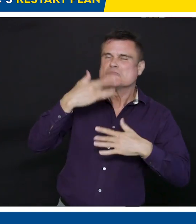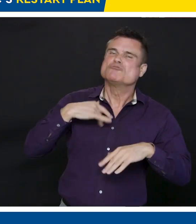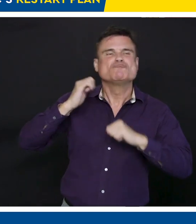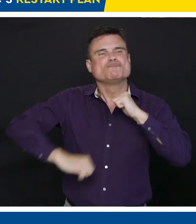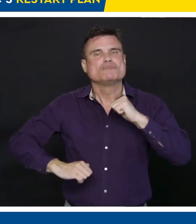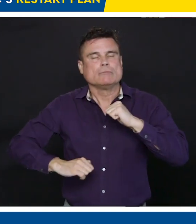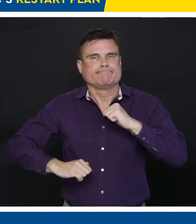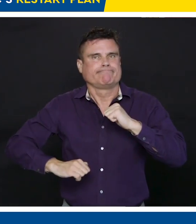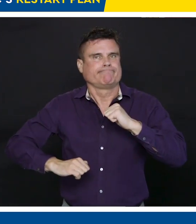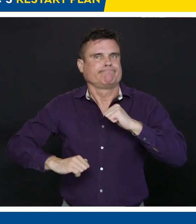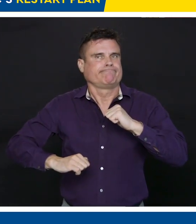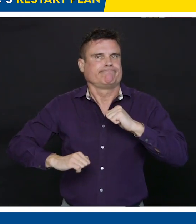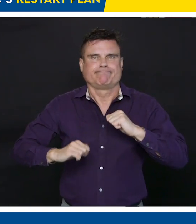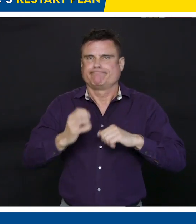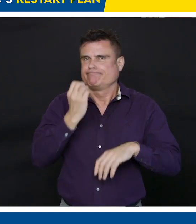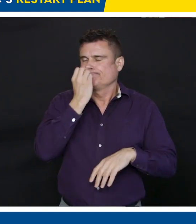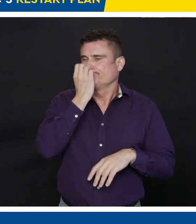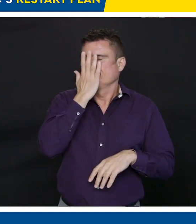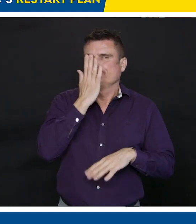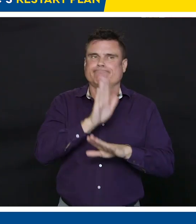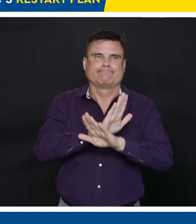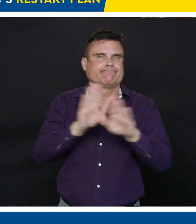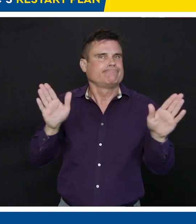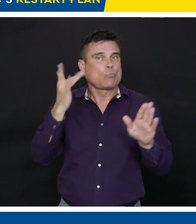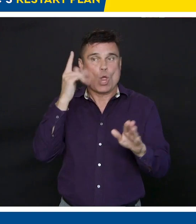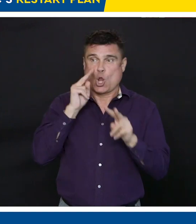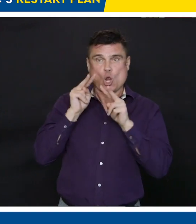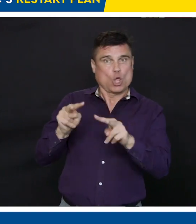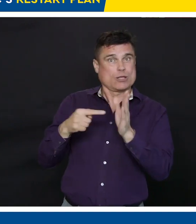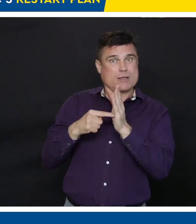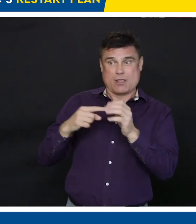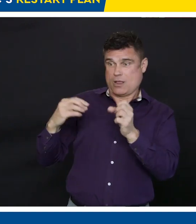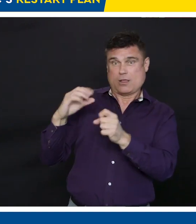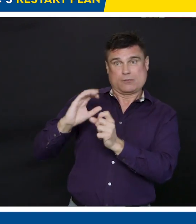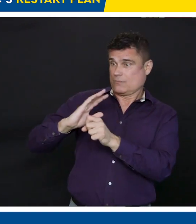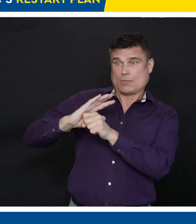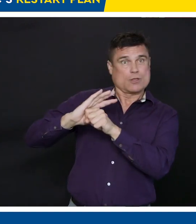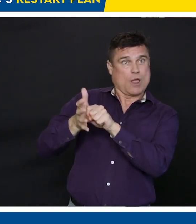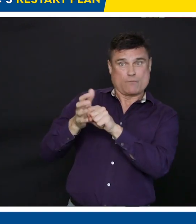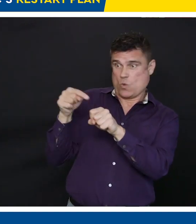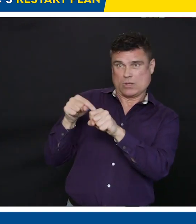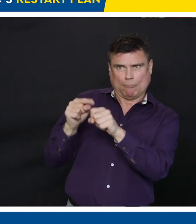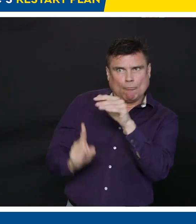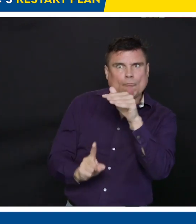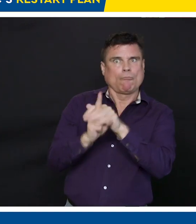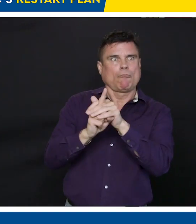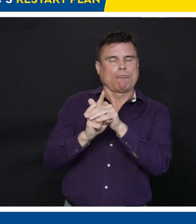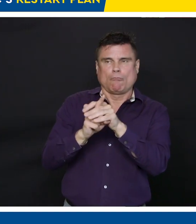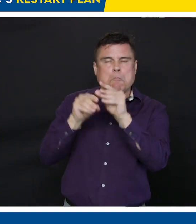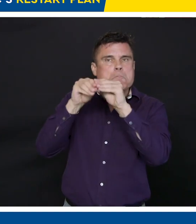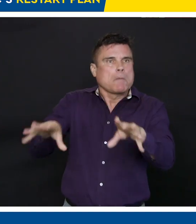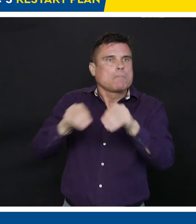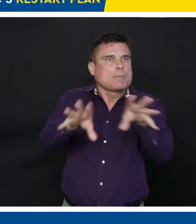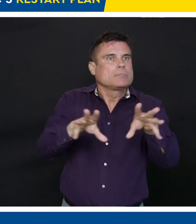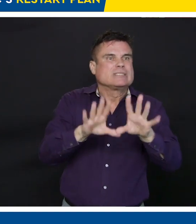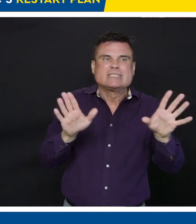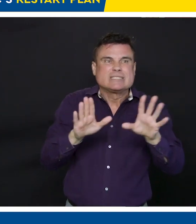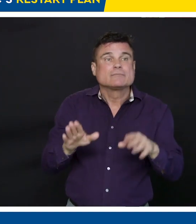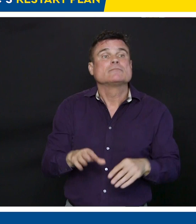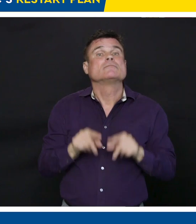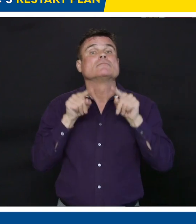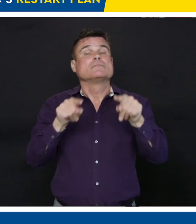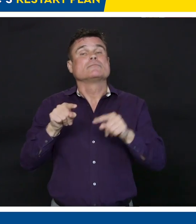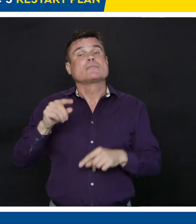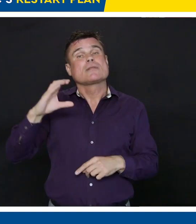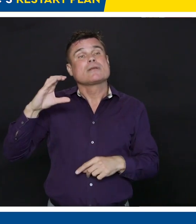government. Minister James has raised this issue with national finance ministers. And we're going to look at whether we